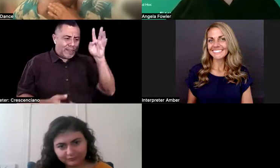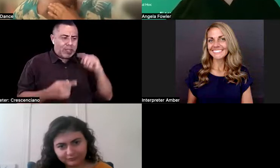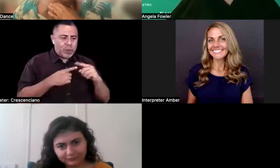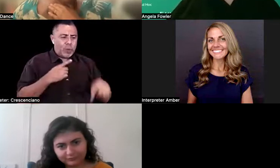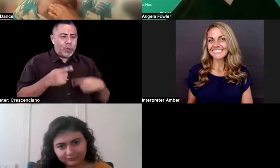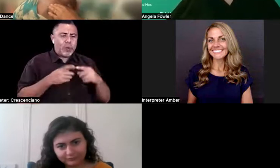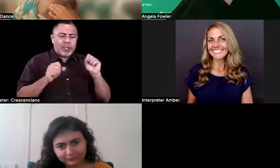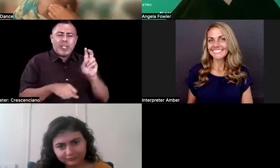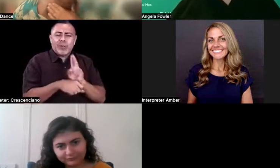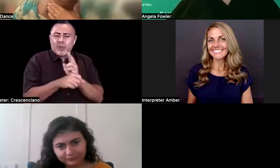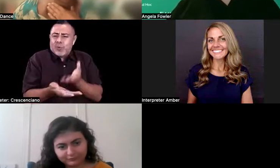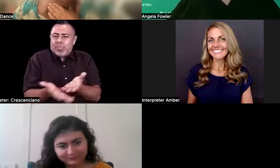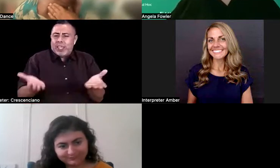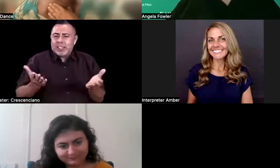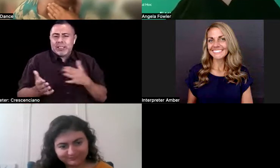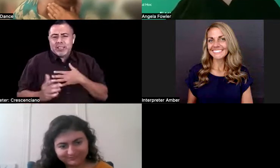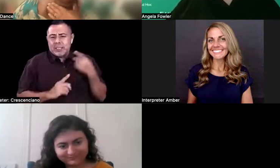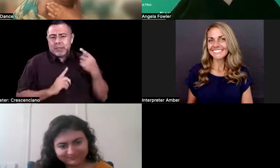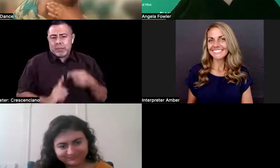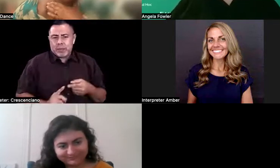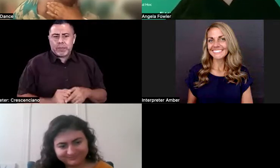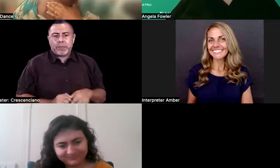Love it. And Lucic, round us out.